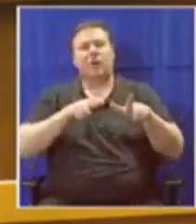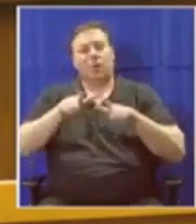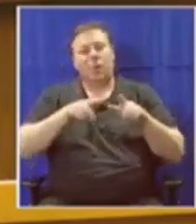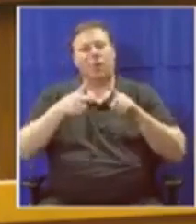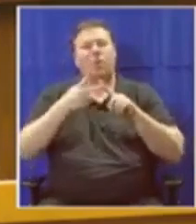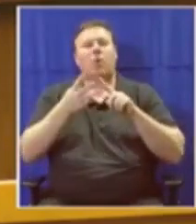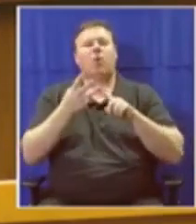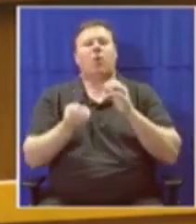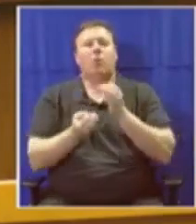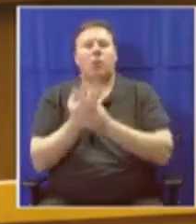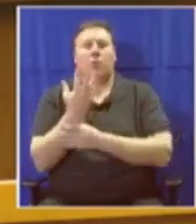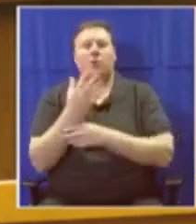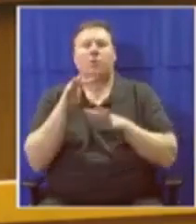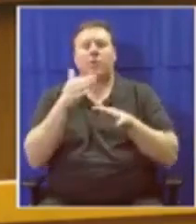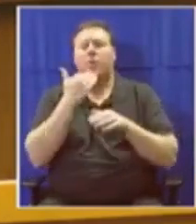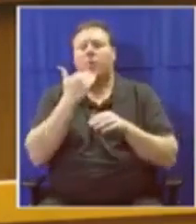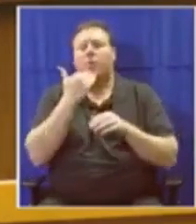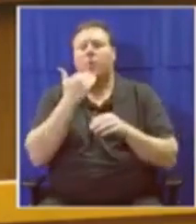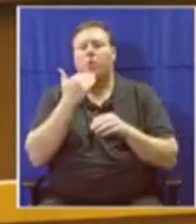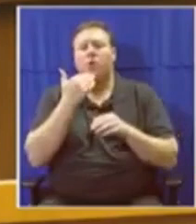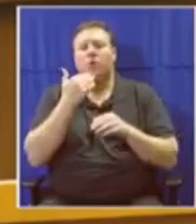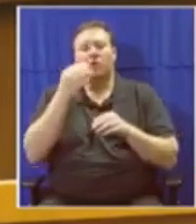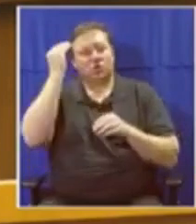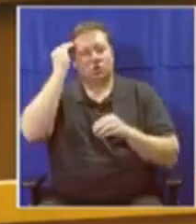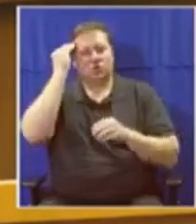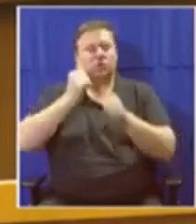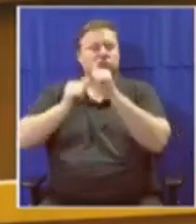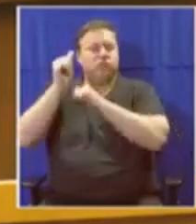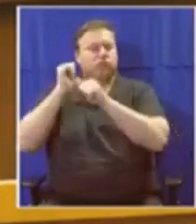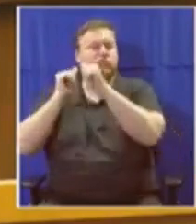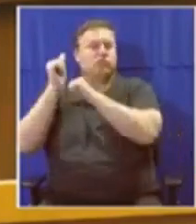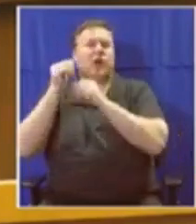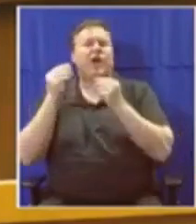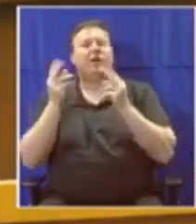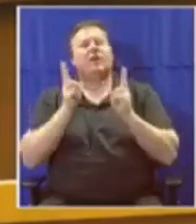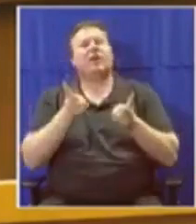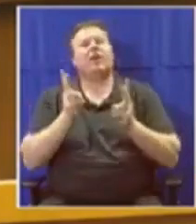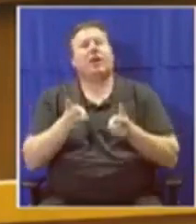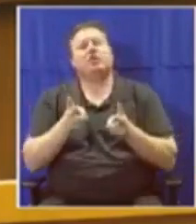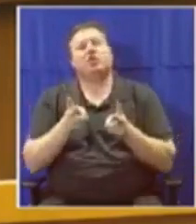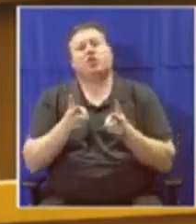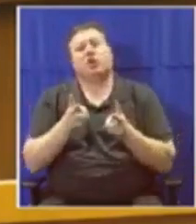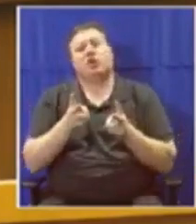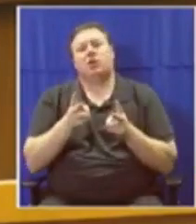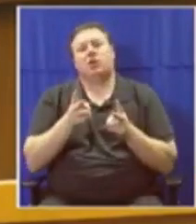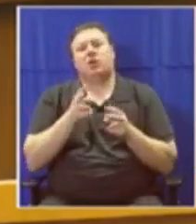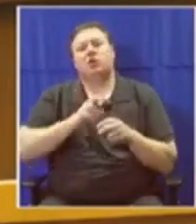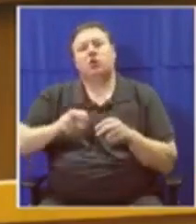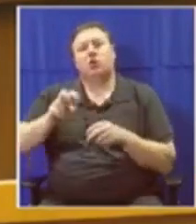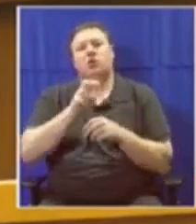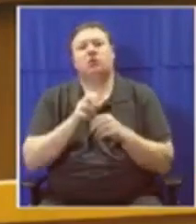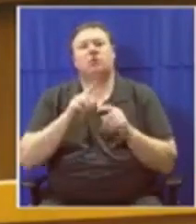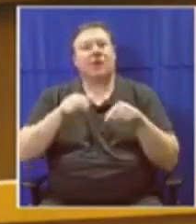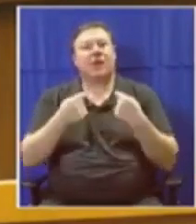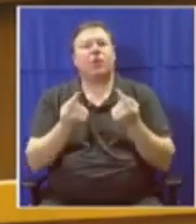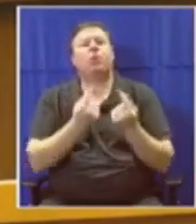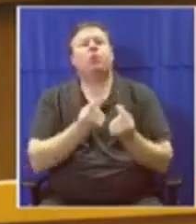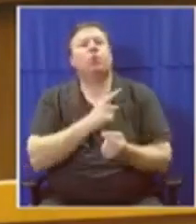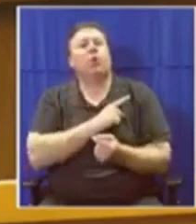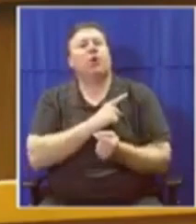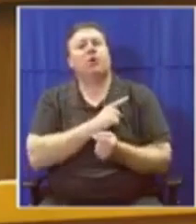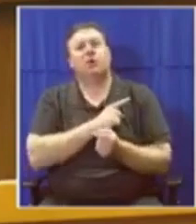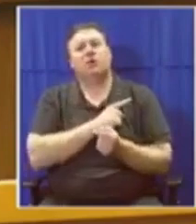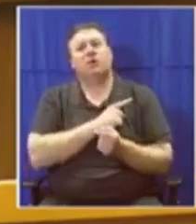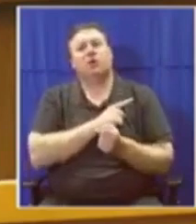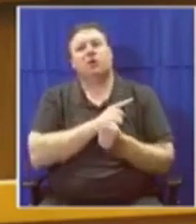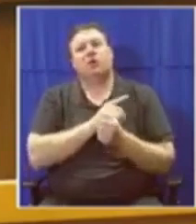for those who are interested in historical and heritage tourism. We have not been able to do so because the